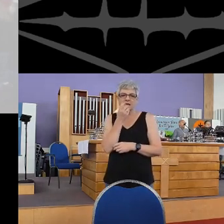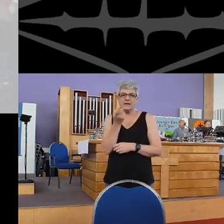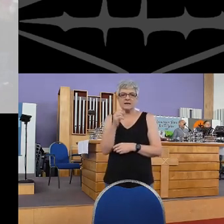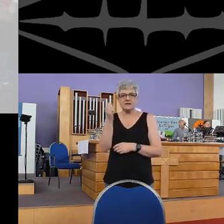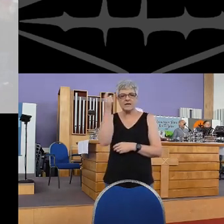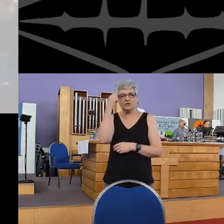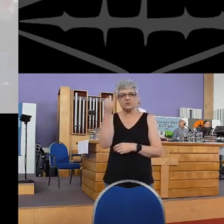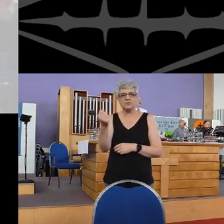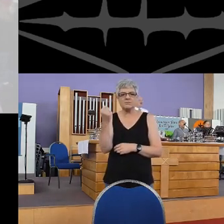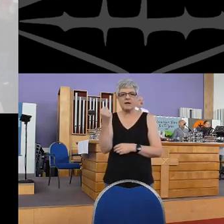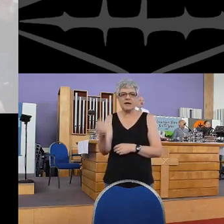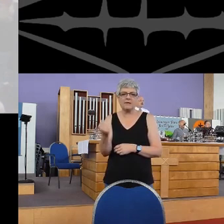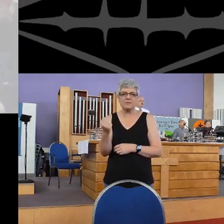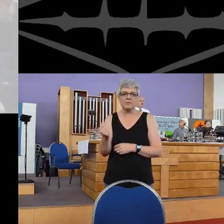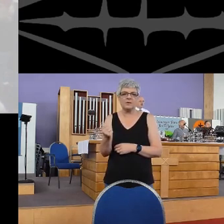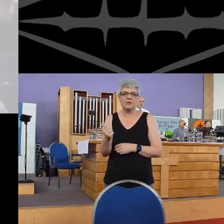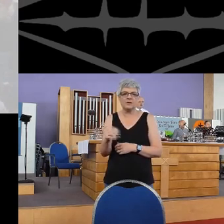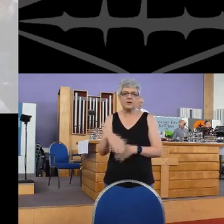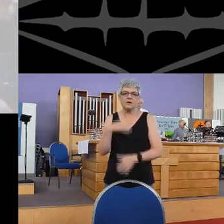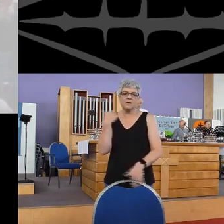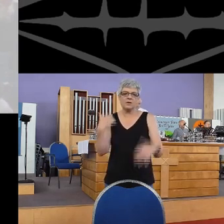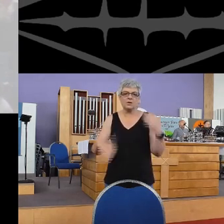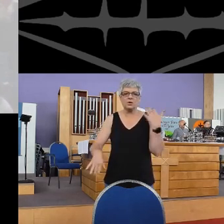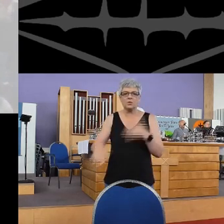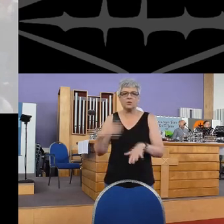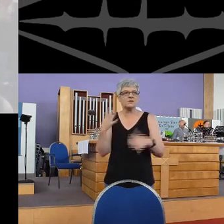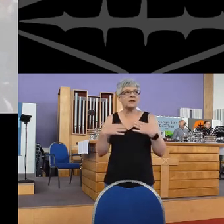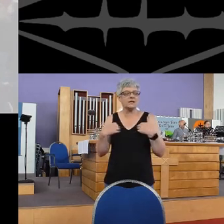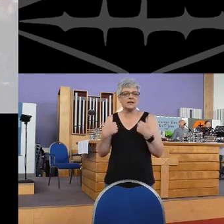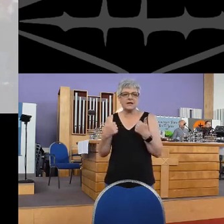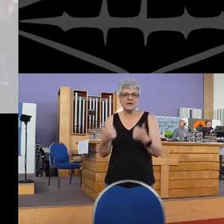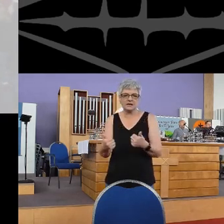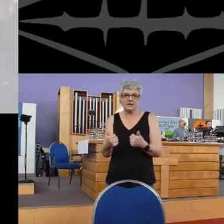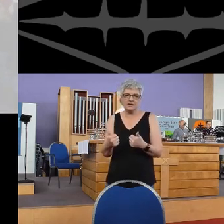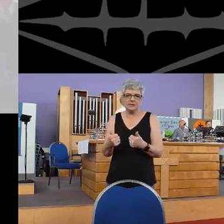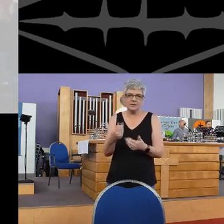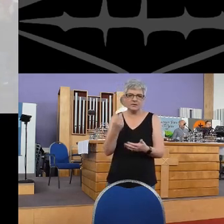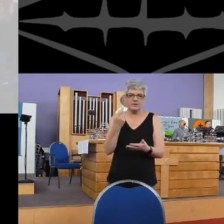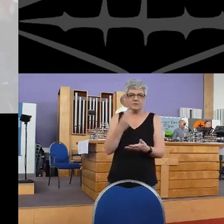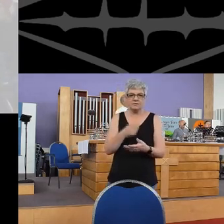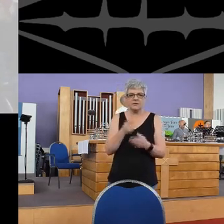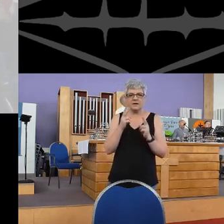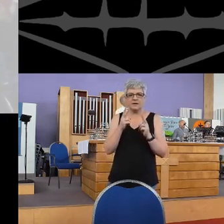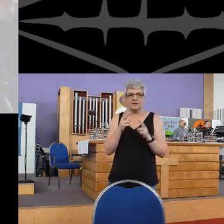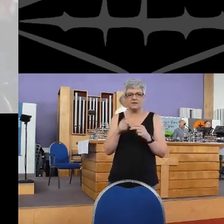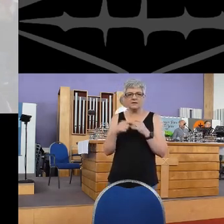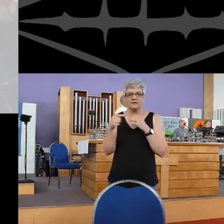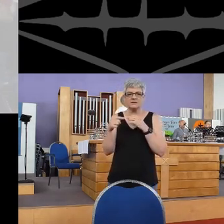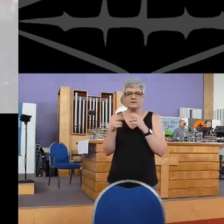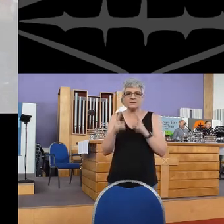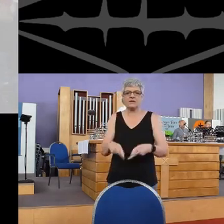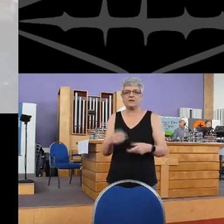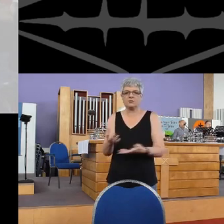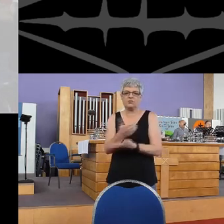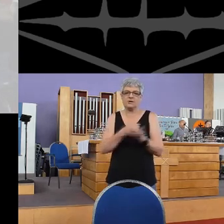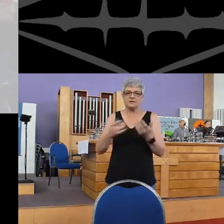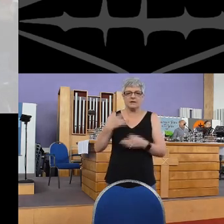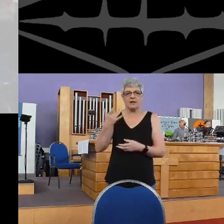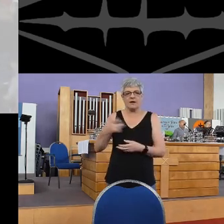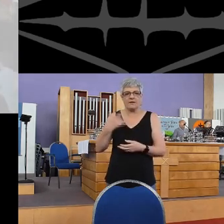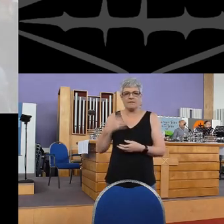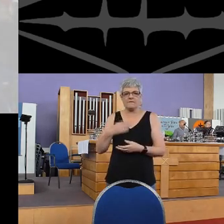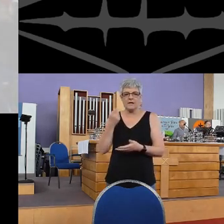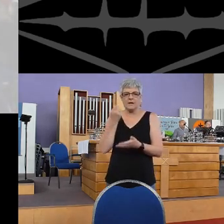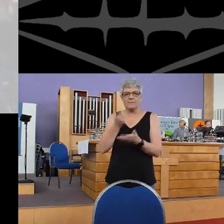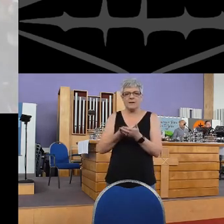He can remember the words that kill The death that brings us life Paid